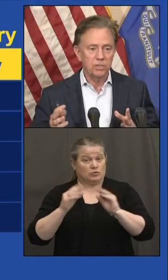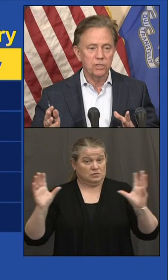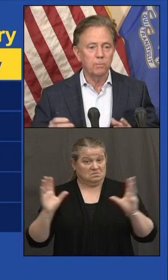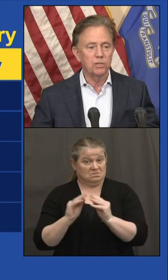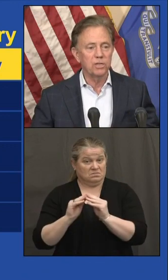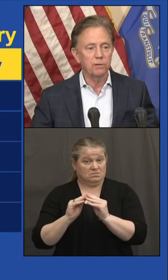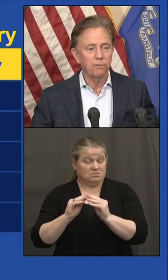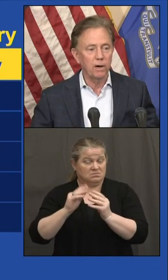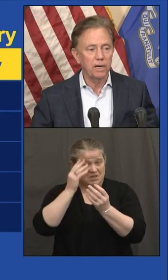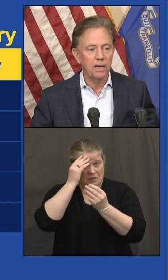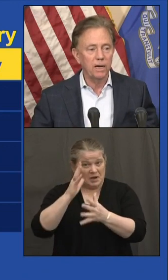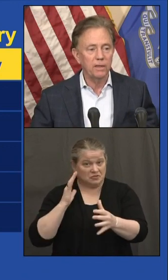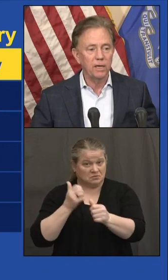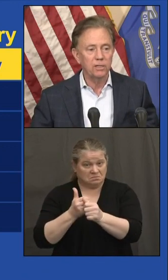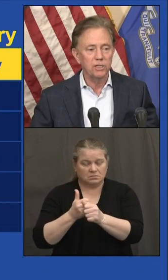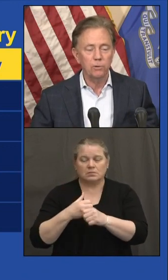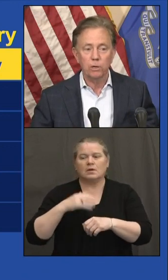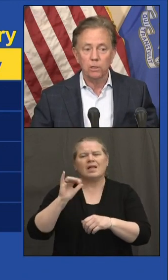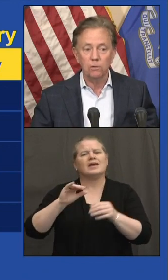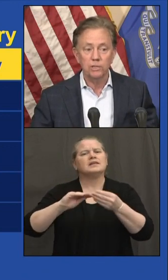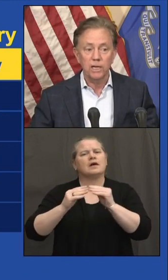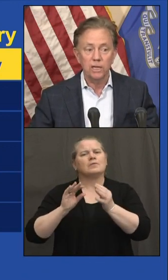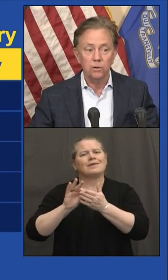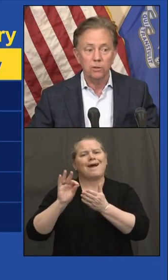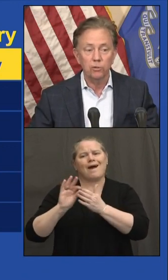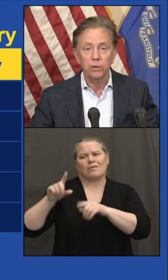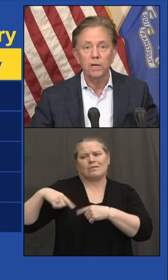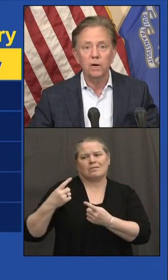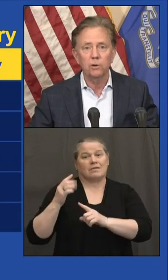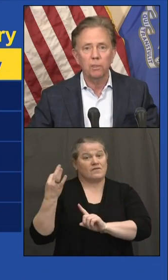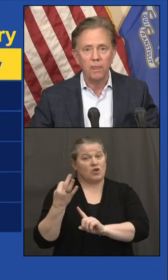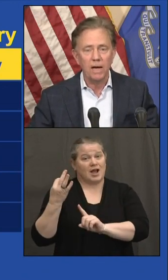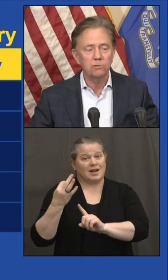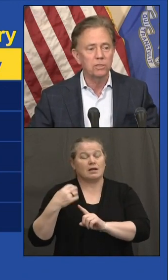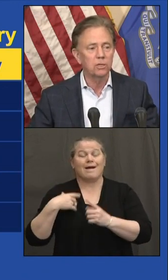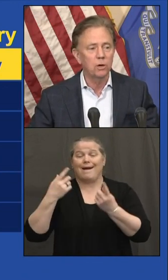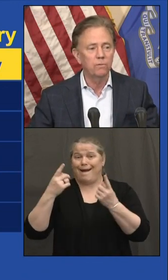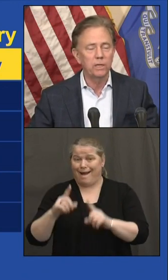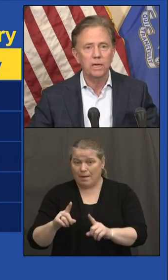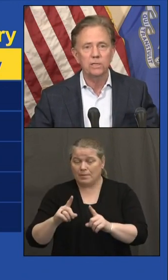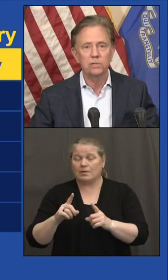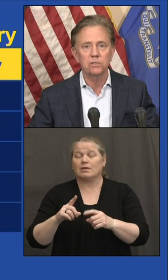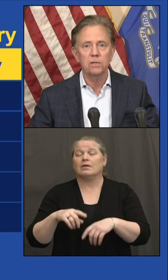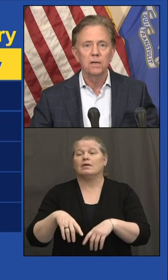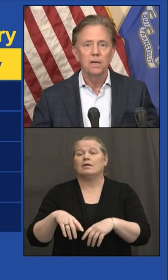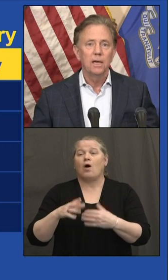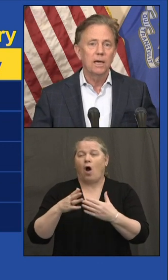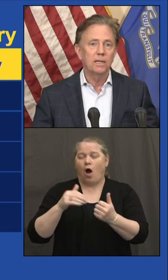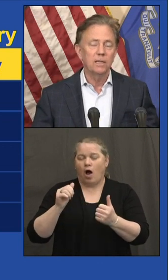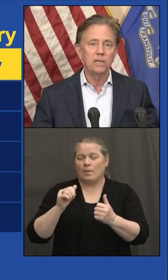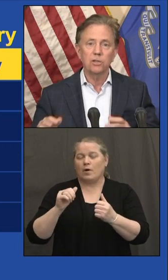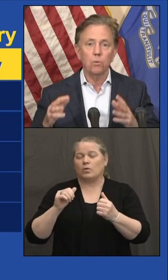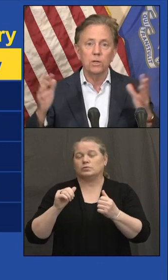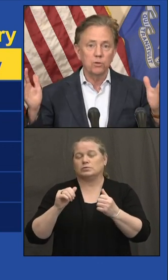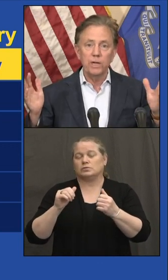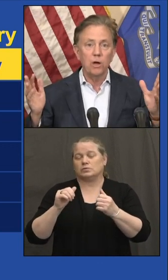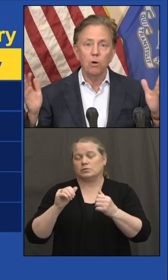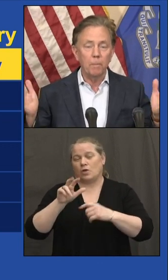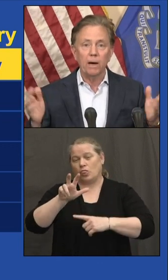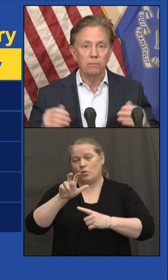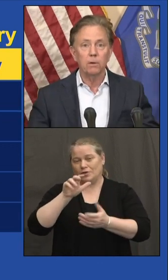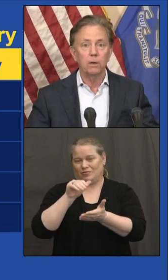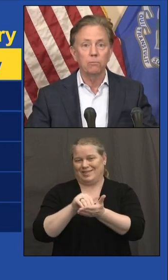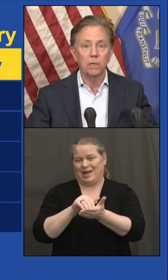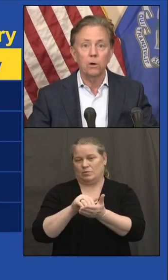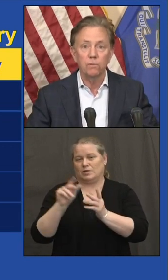This is numbered since Friday. I think you can see we're closing in on 300,000 COVID cases. And these are the ones we